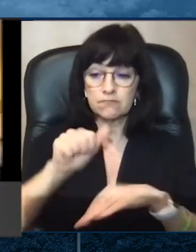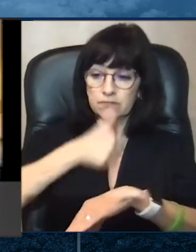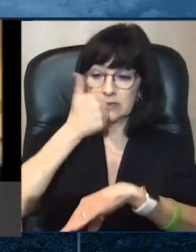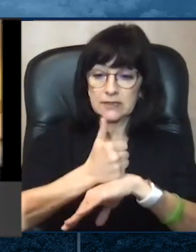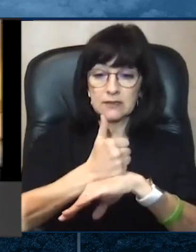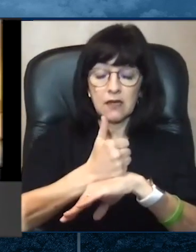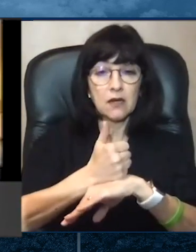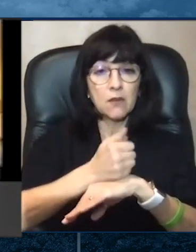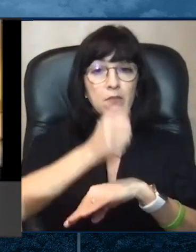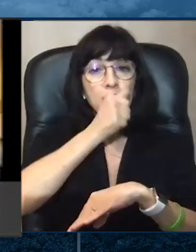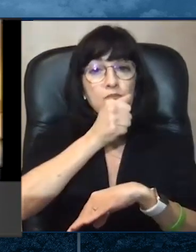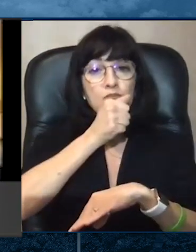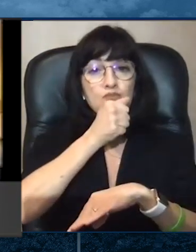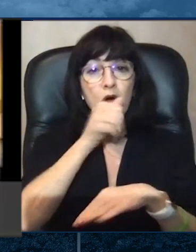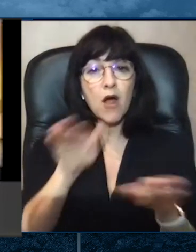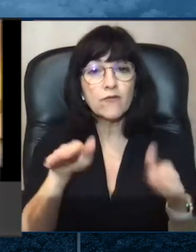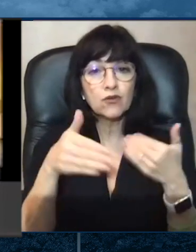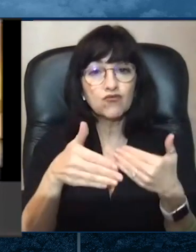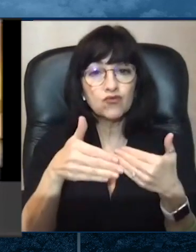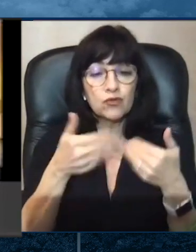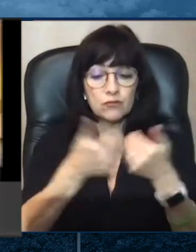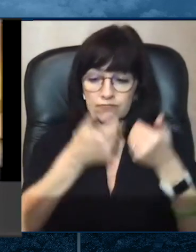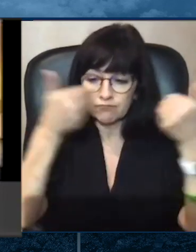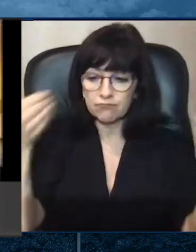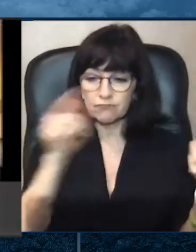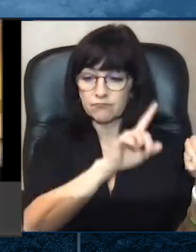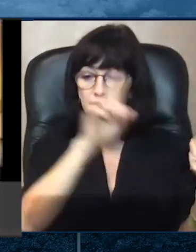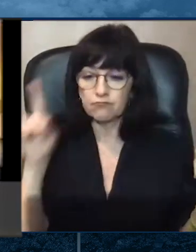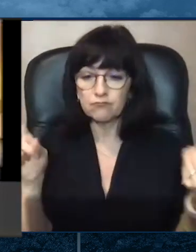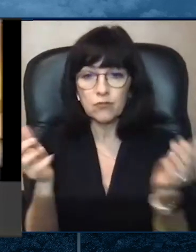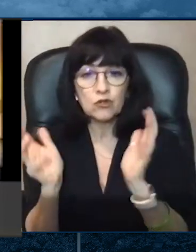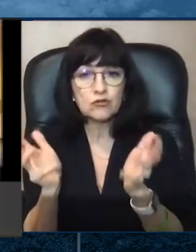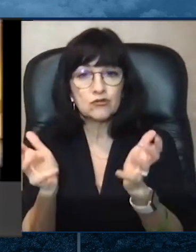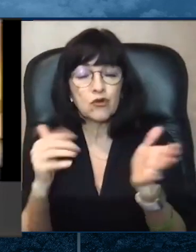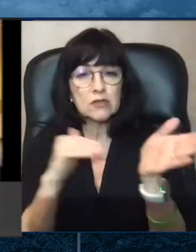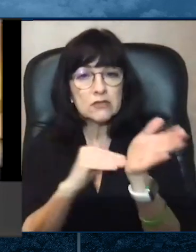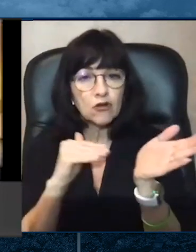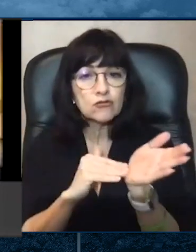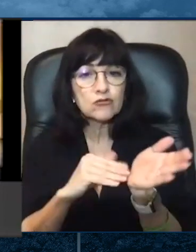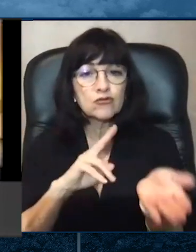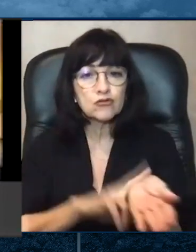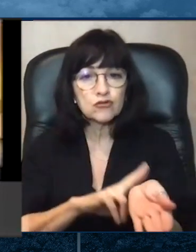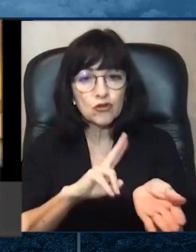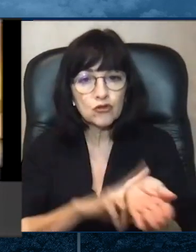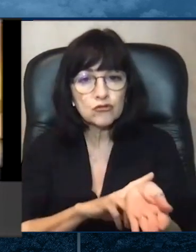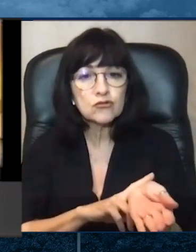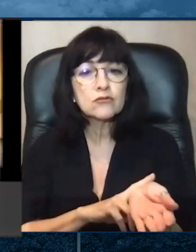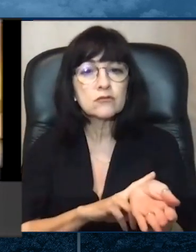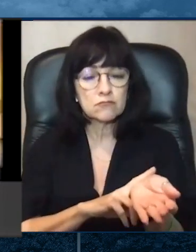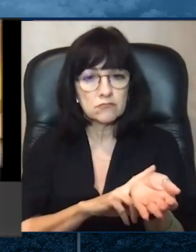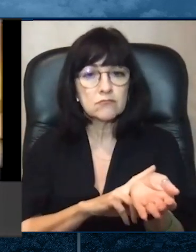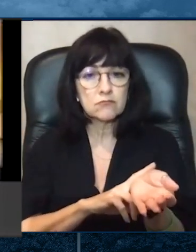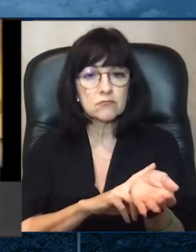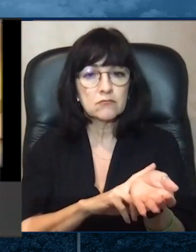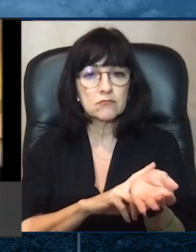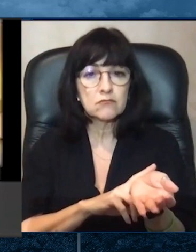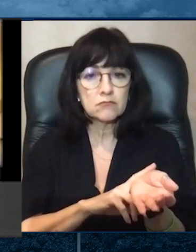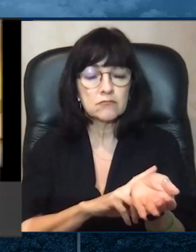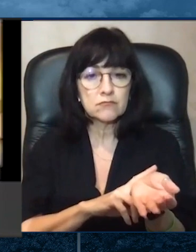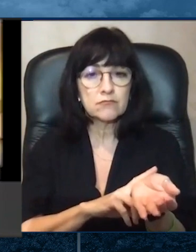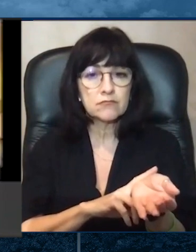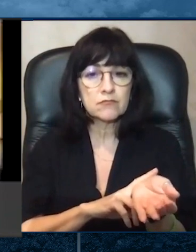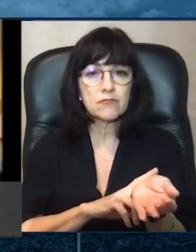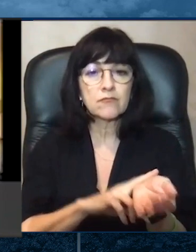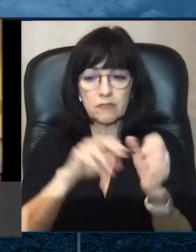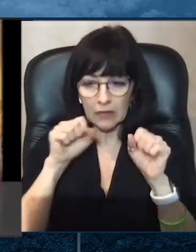una área, por supuesto, para lavarse las manos. Nosotros le ofrecimos el edificio Manuelita Austin en la